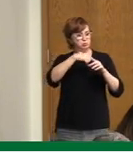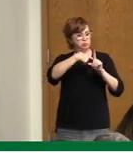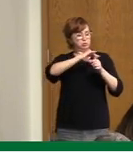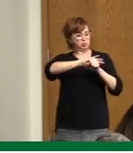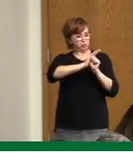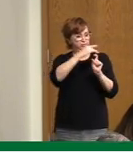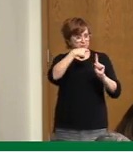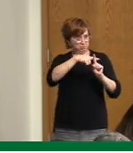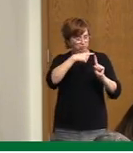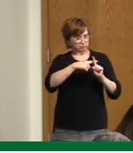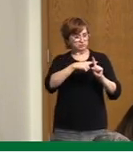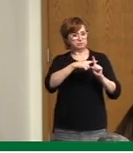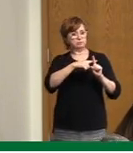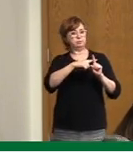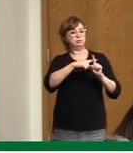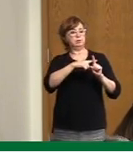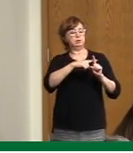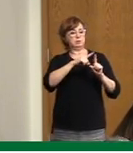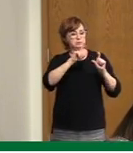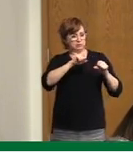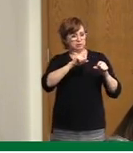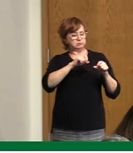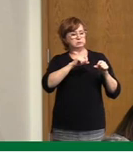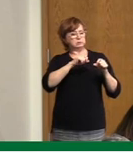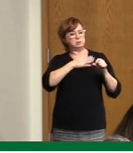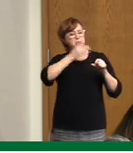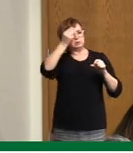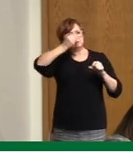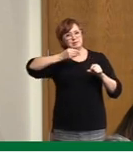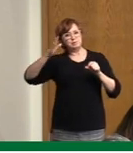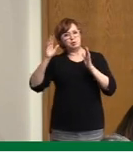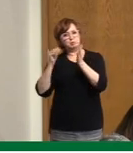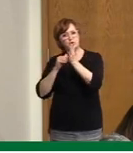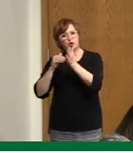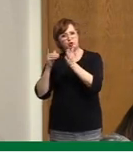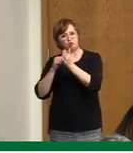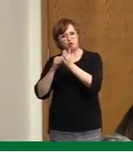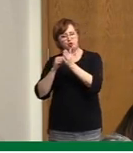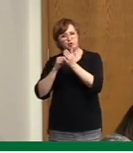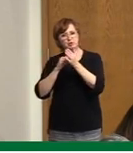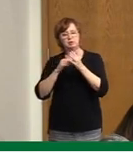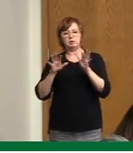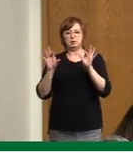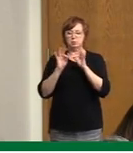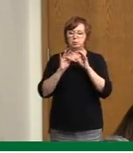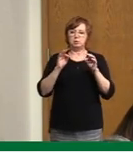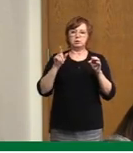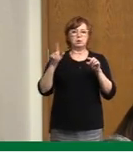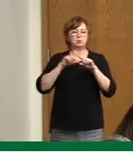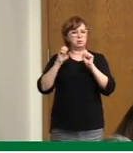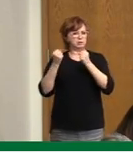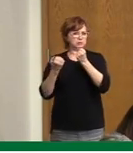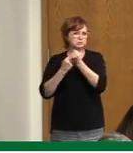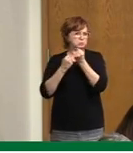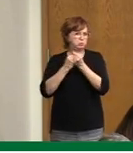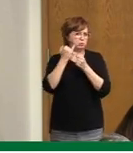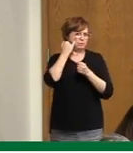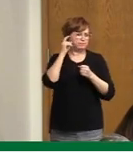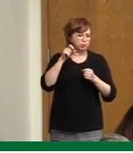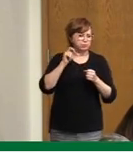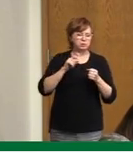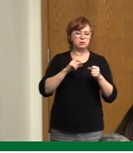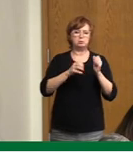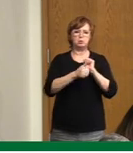physicians can support you through COVID symptoms. For most people, they are mild. You can stay home. 811 can advise you.